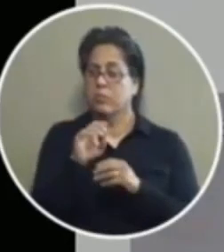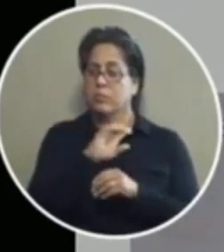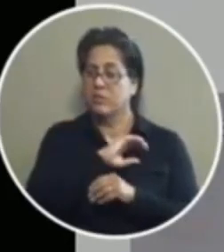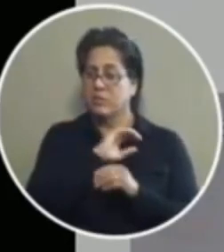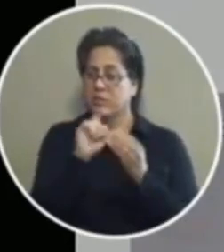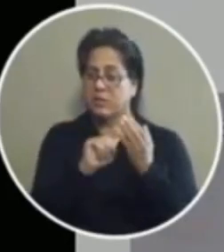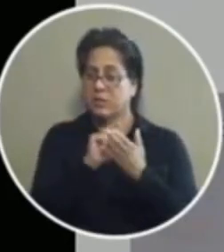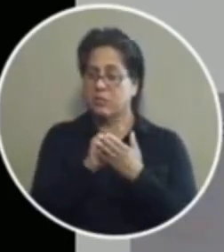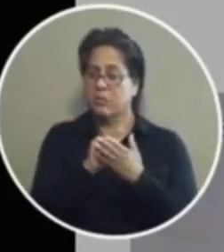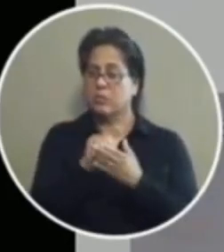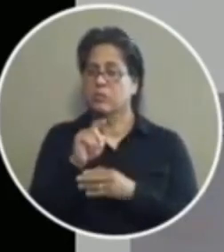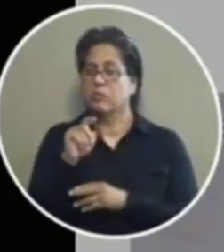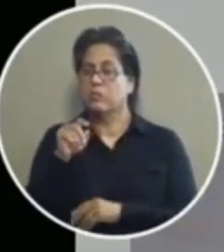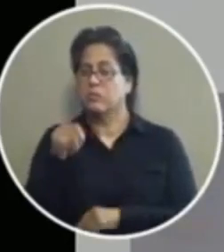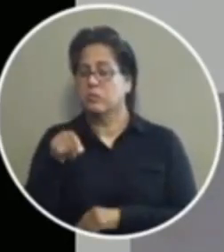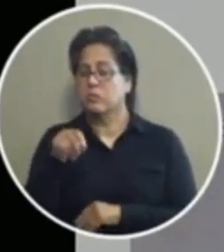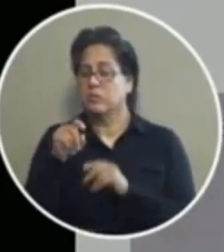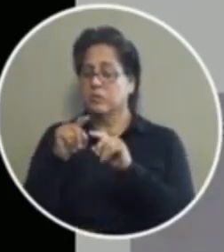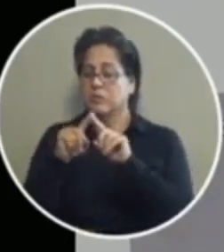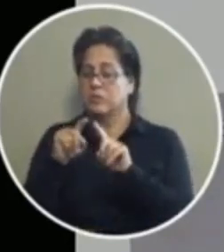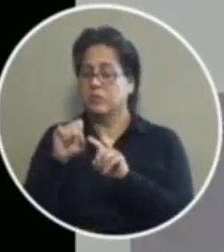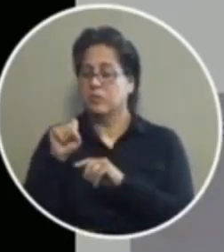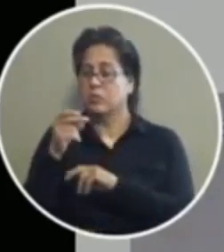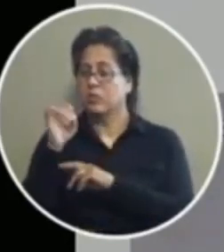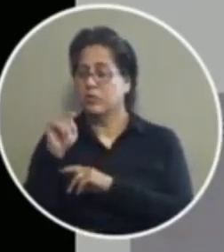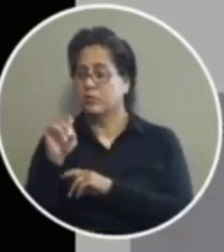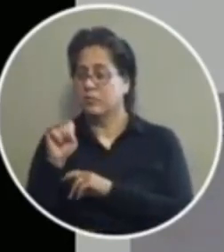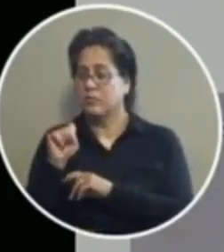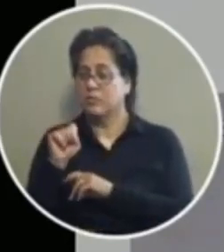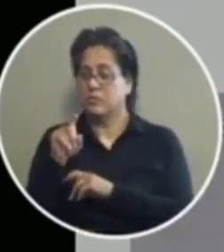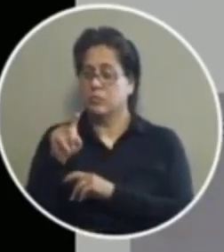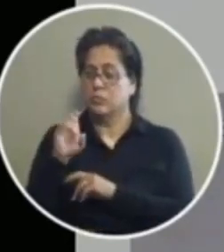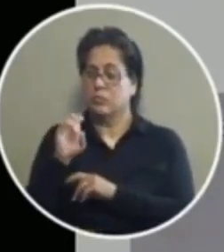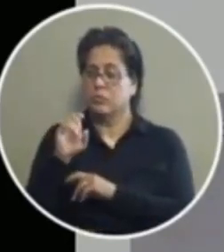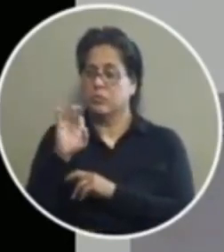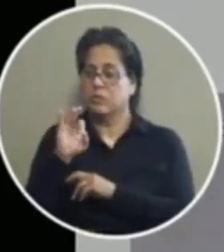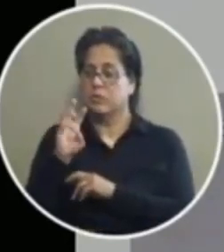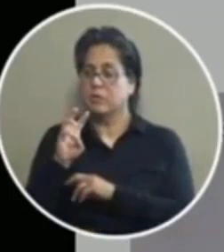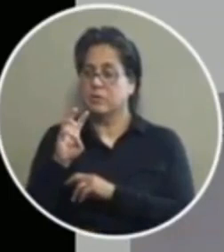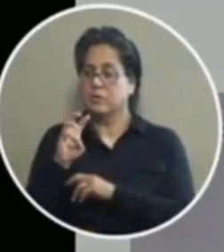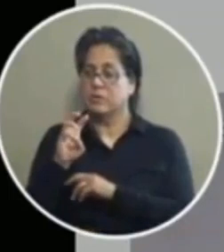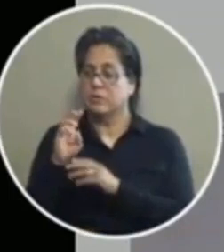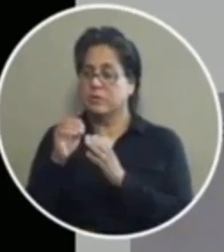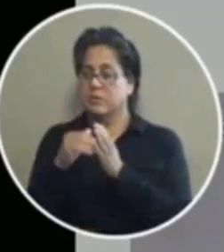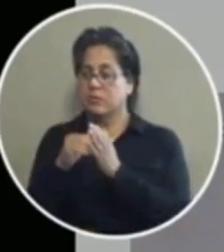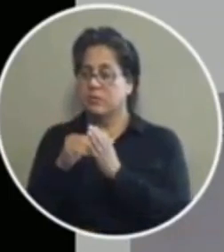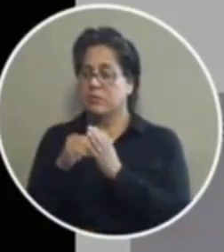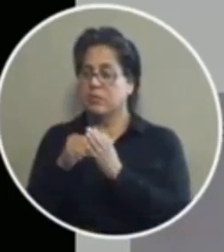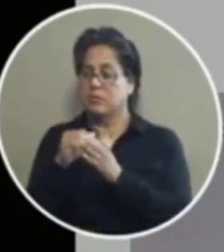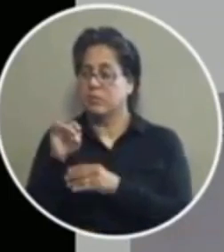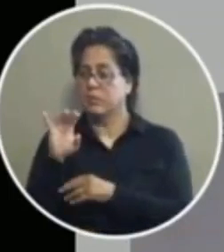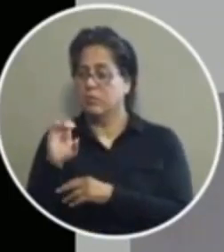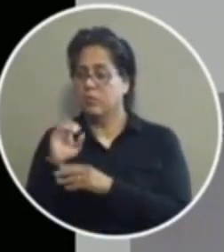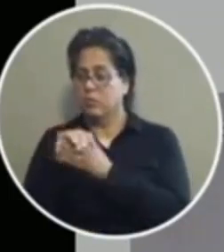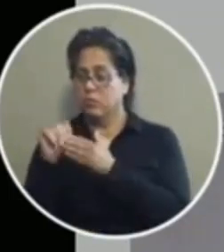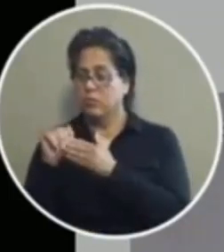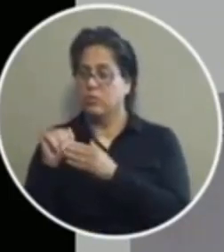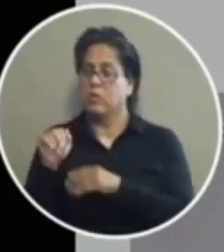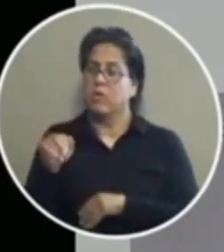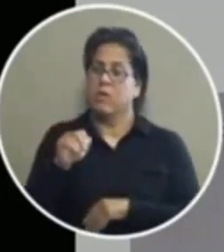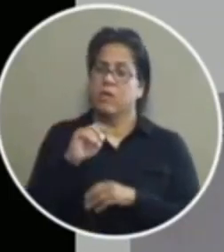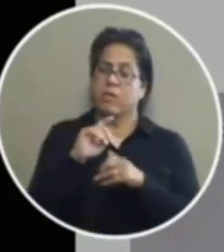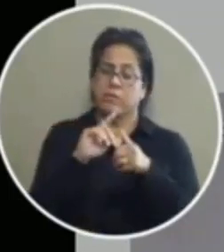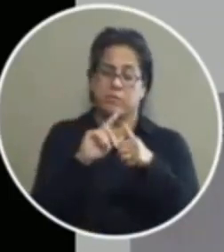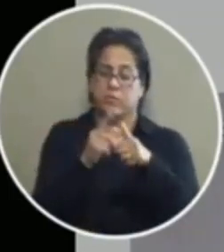492 tower shifts at the rate of 196 800 in the first